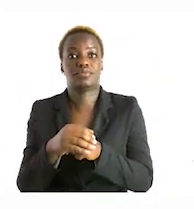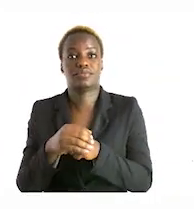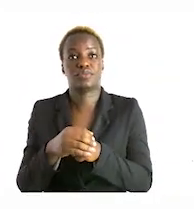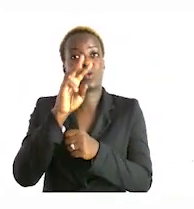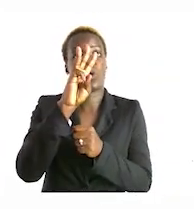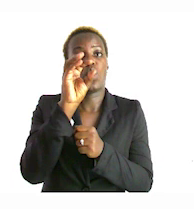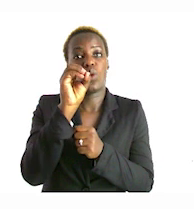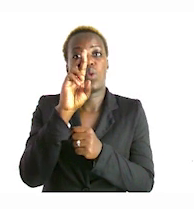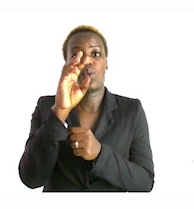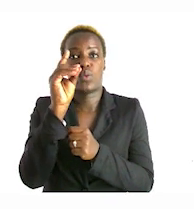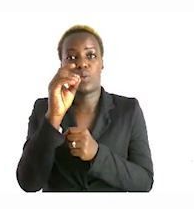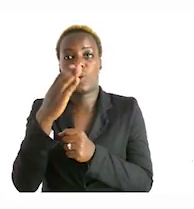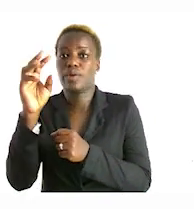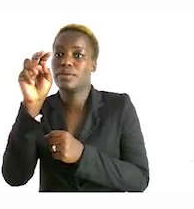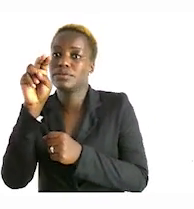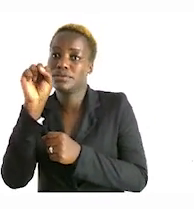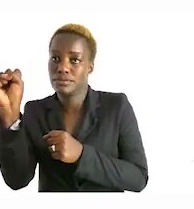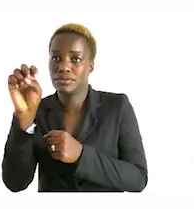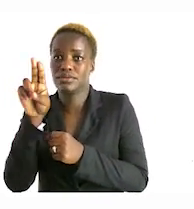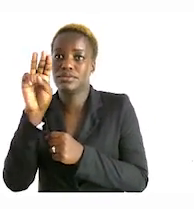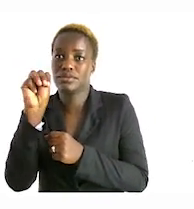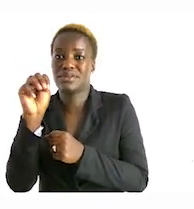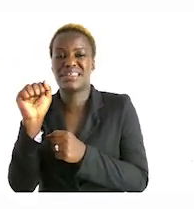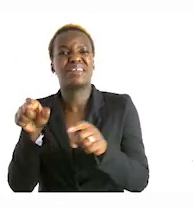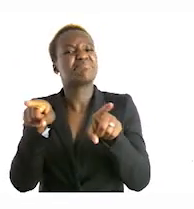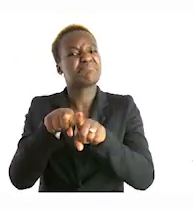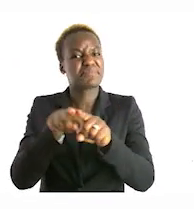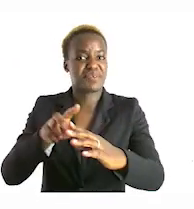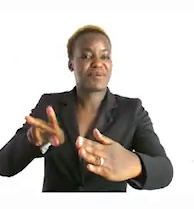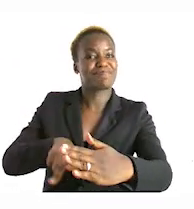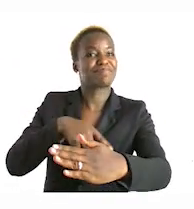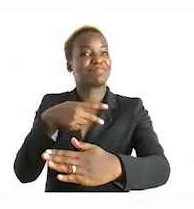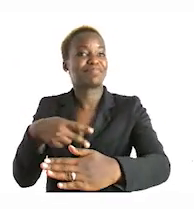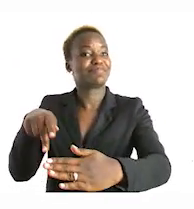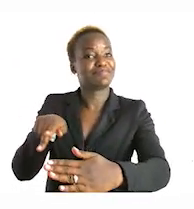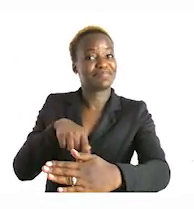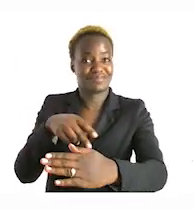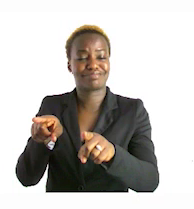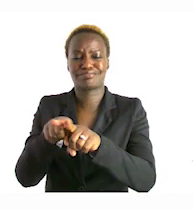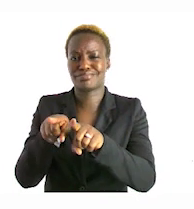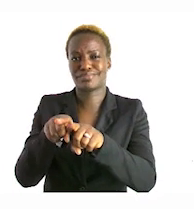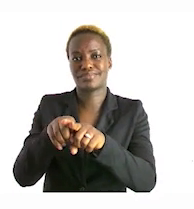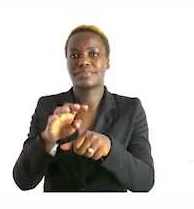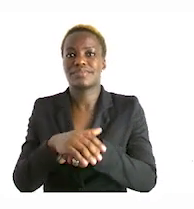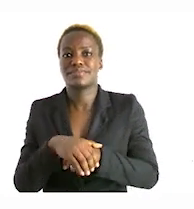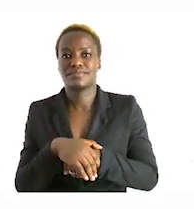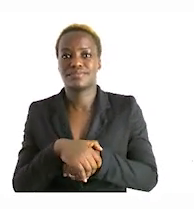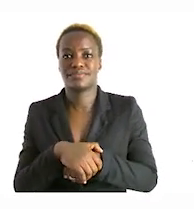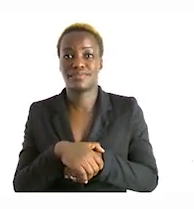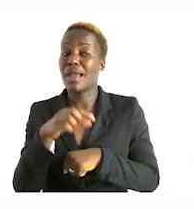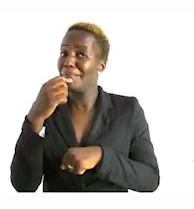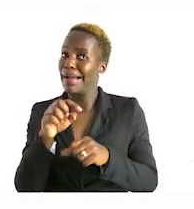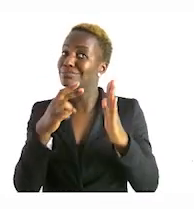what sums are almost like a riddle i hope you guys like to have riddles but there are rules that we need to